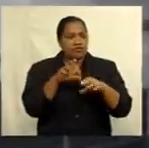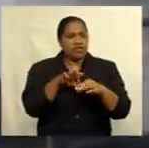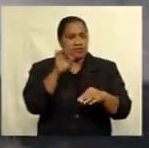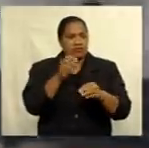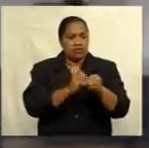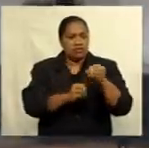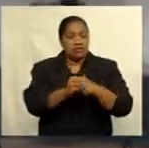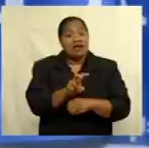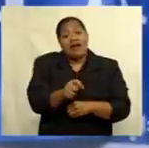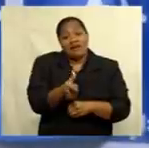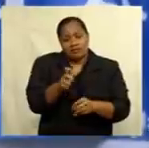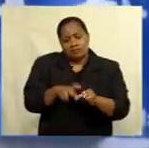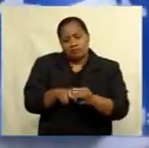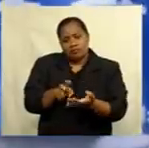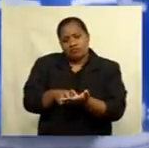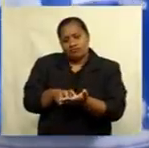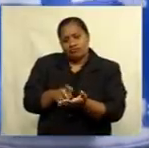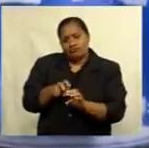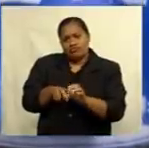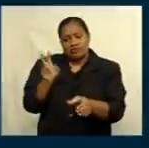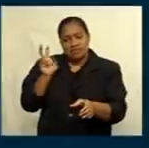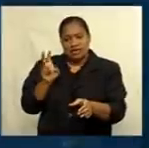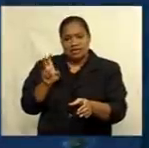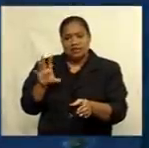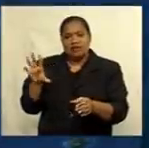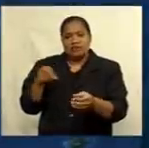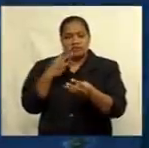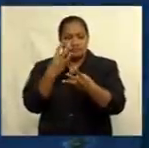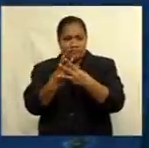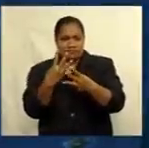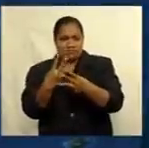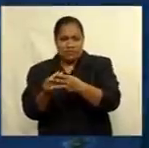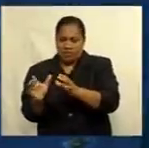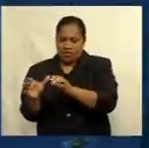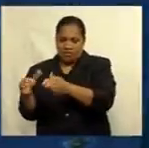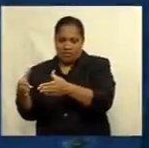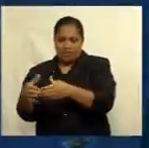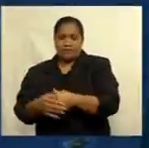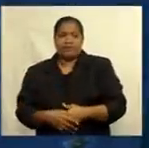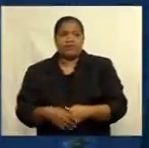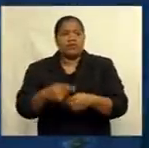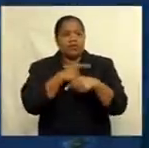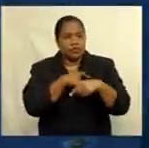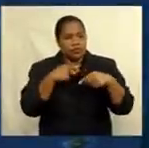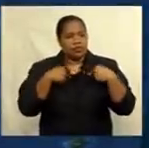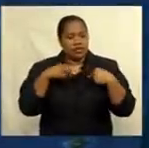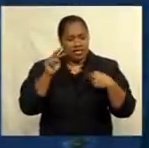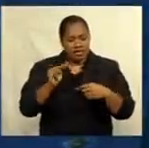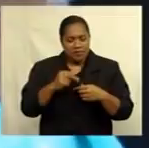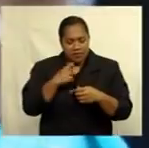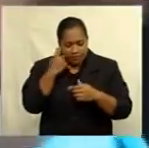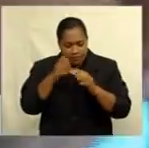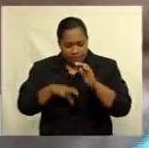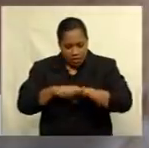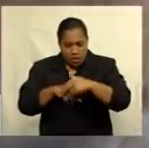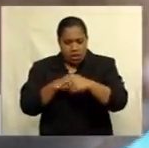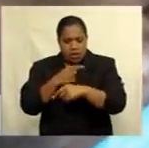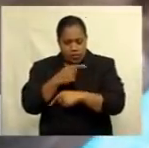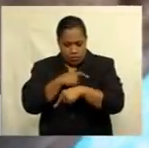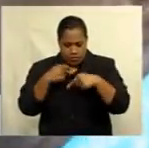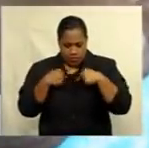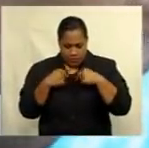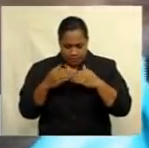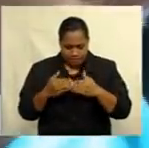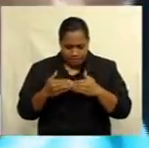and the Social Democratic Liberal Party in December. We have to tread cautiously as we go on from here. He's got to